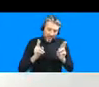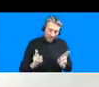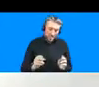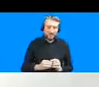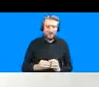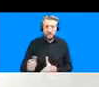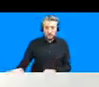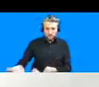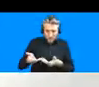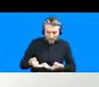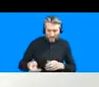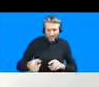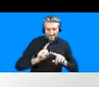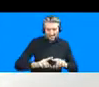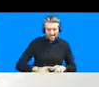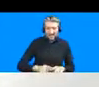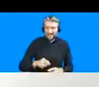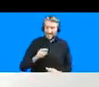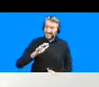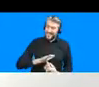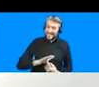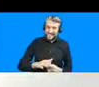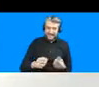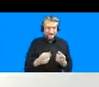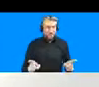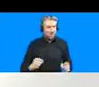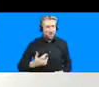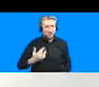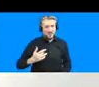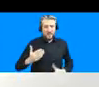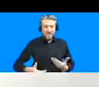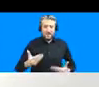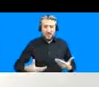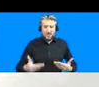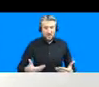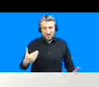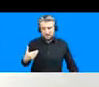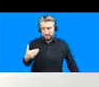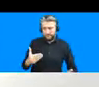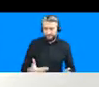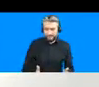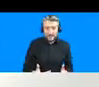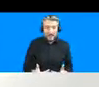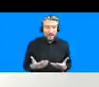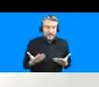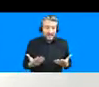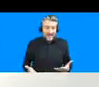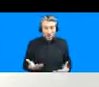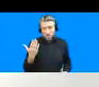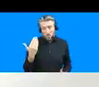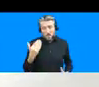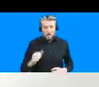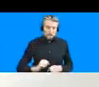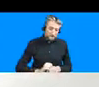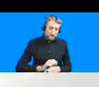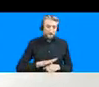to people's survival over these last decades so even through the pandemic as we've seen these social movements have